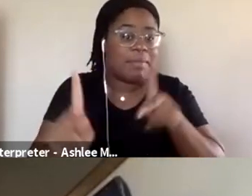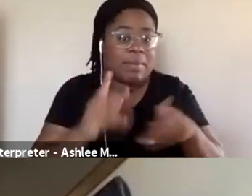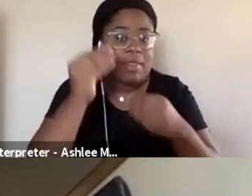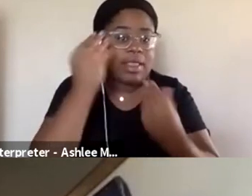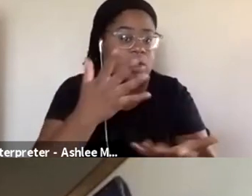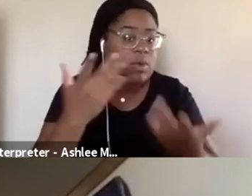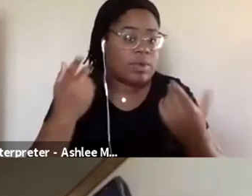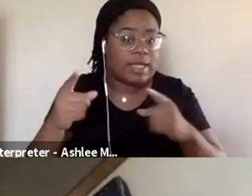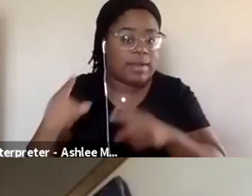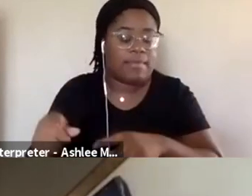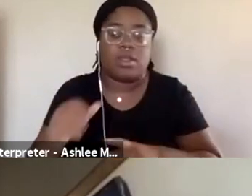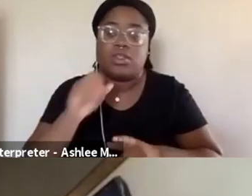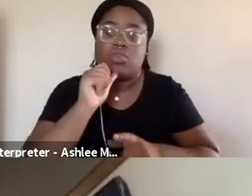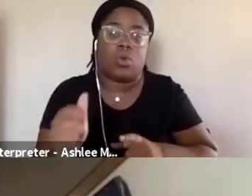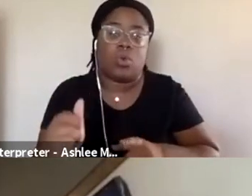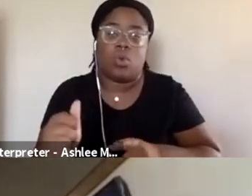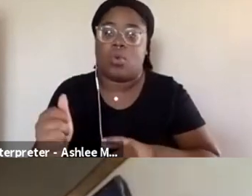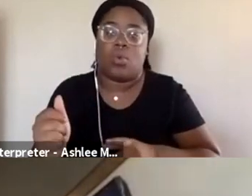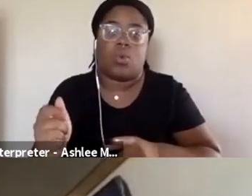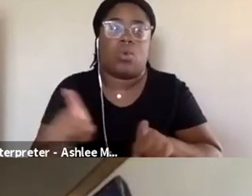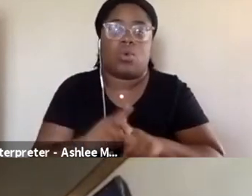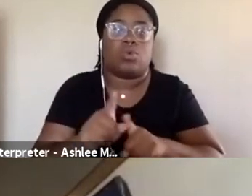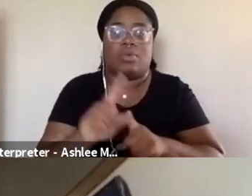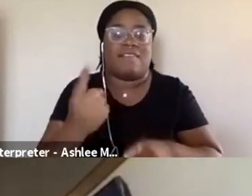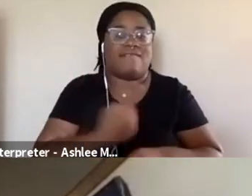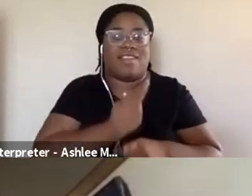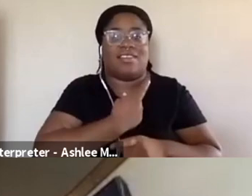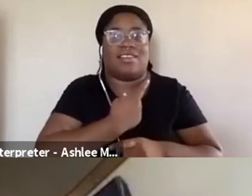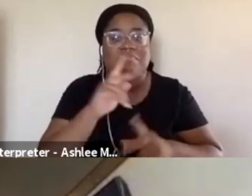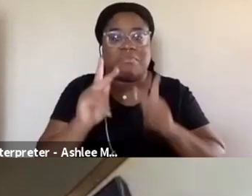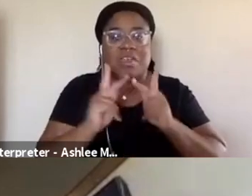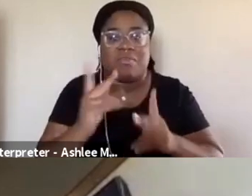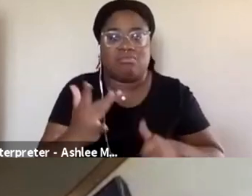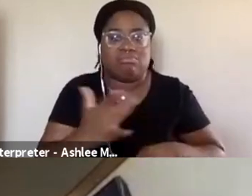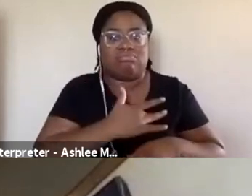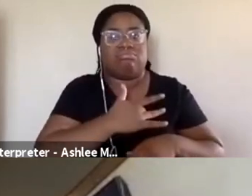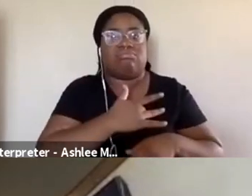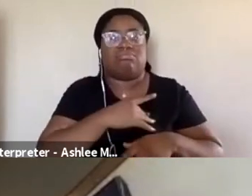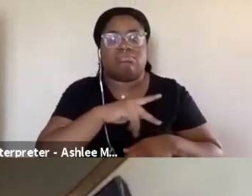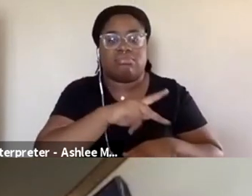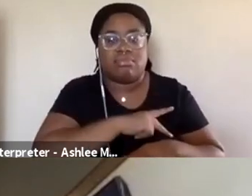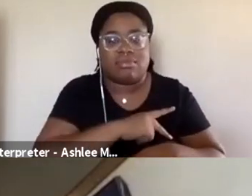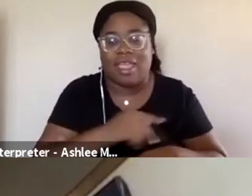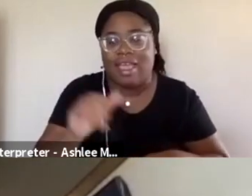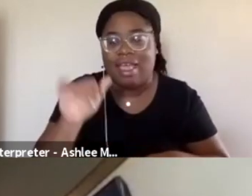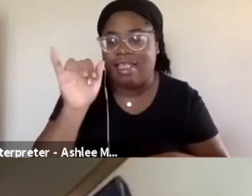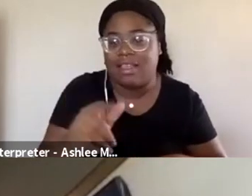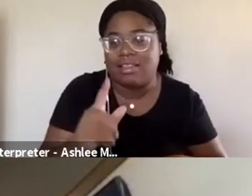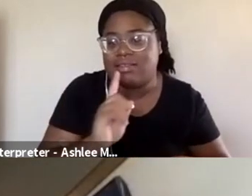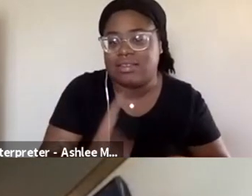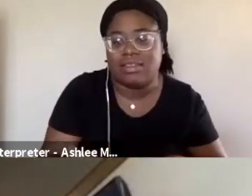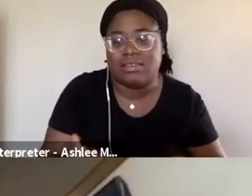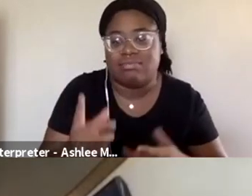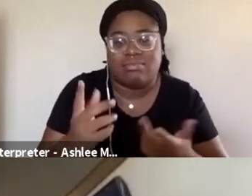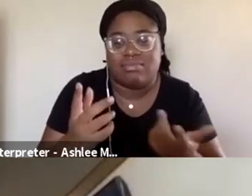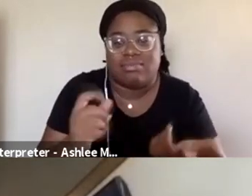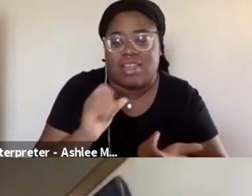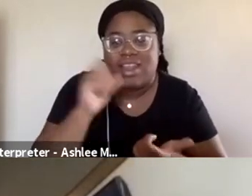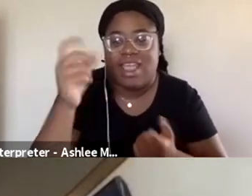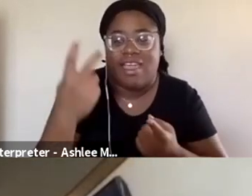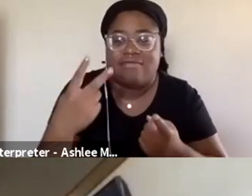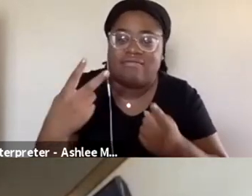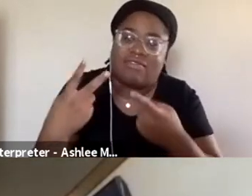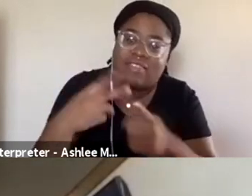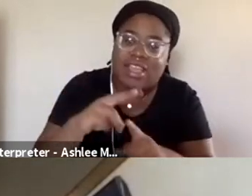also don't be so offended. You know, people take these things like personal. And I think that's where a lot of that, you know, folks aren't reflective enough